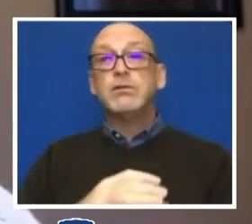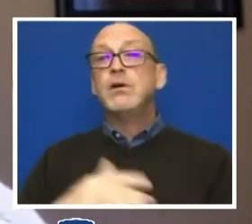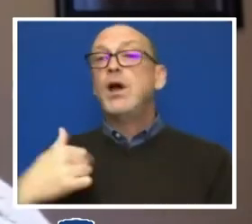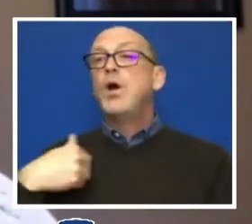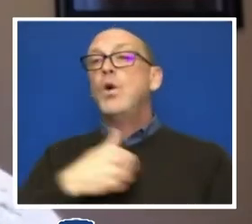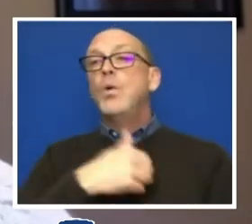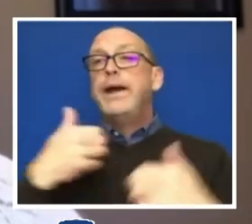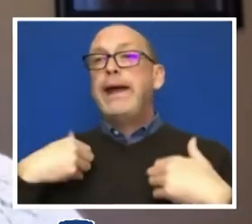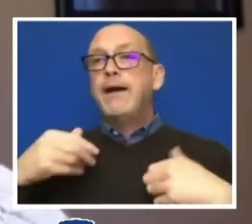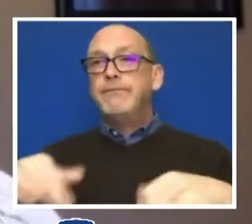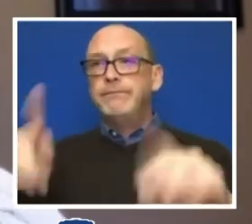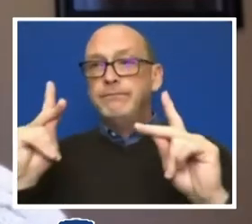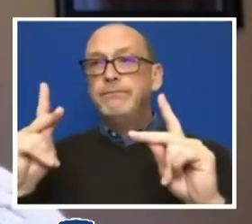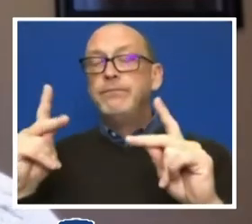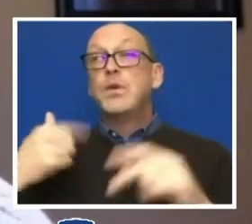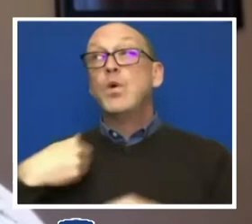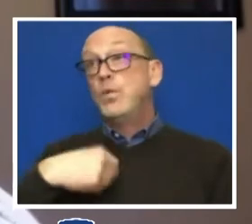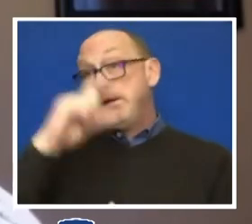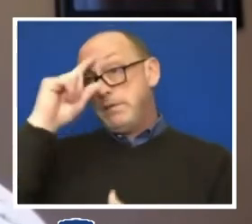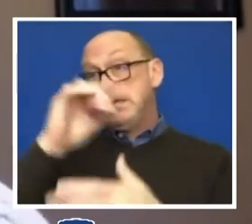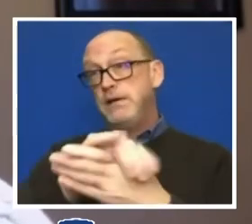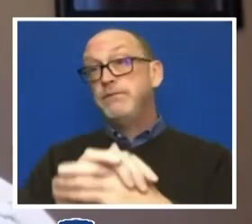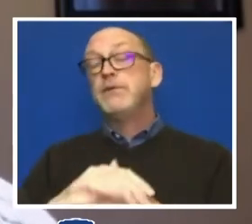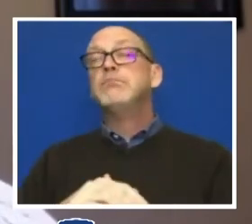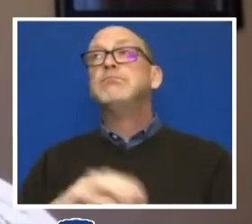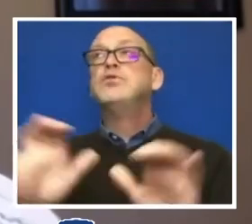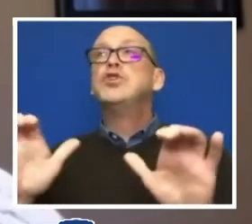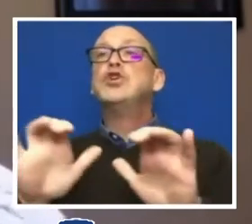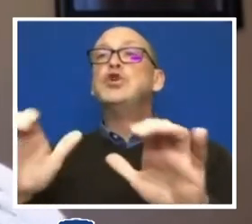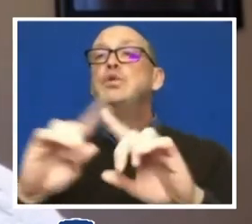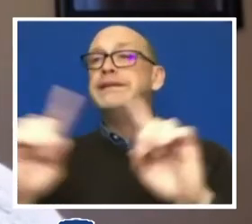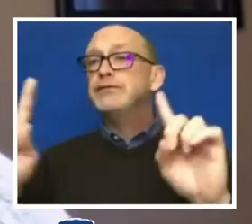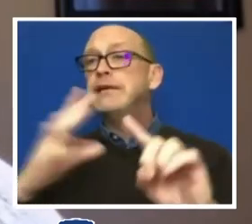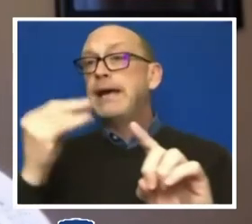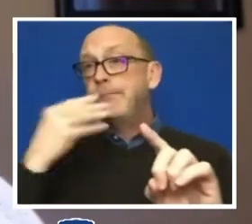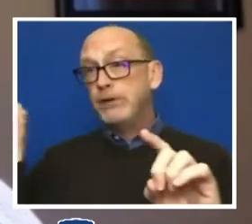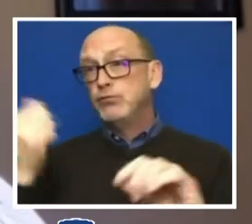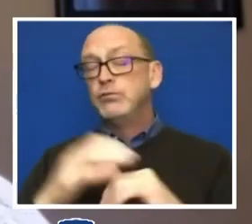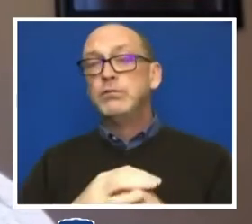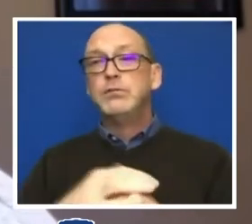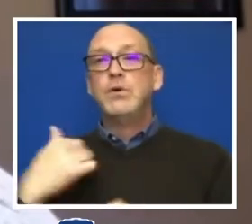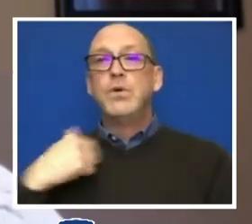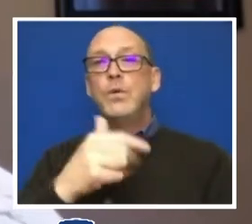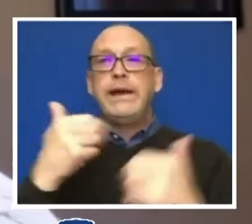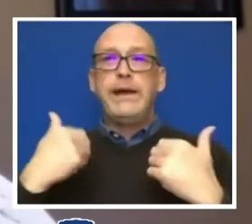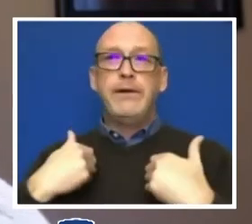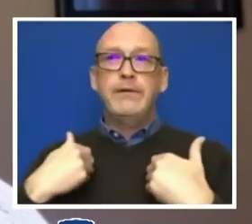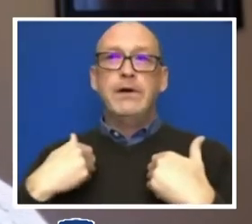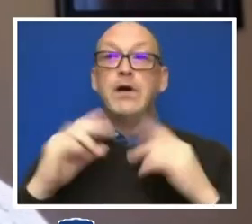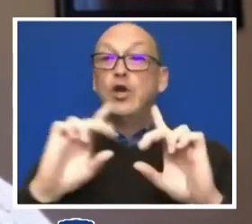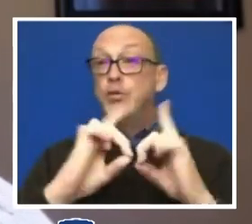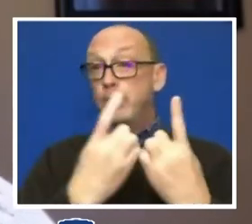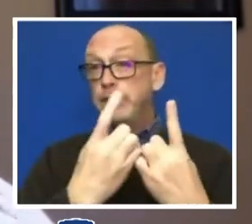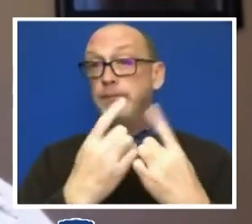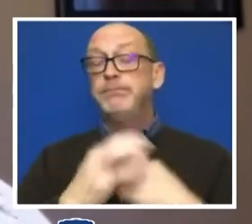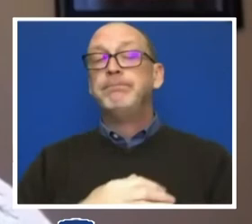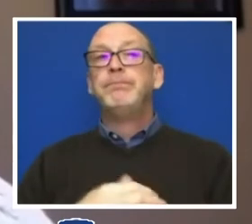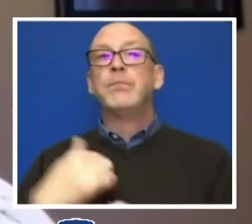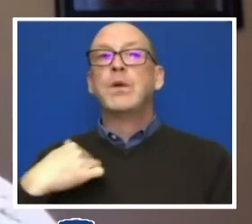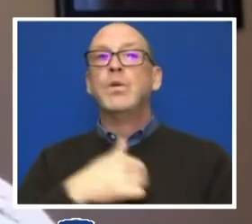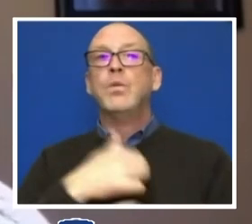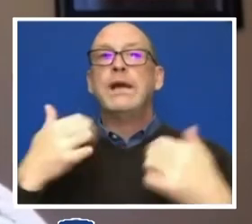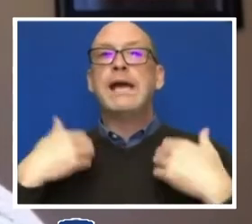I believe, or we believe to do something different and better. We have departments, we have